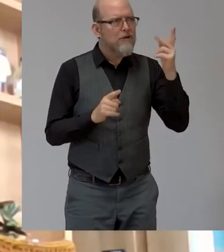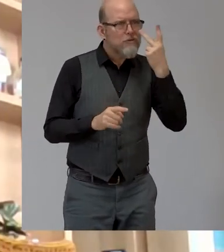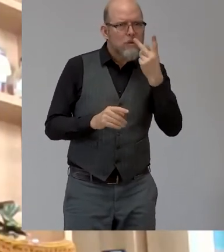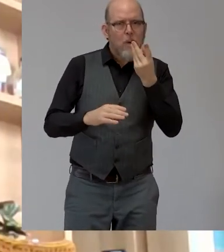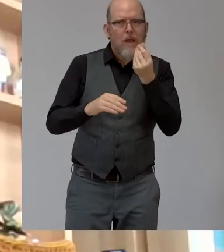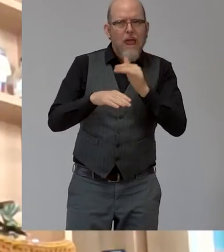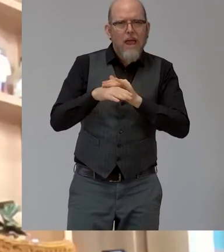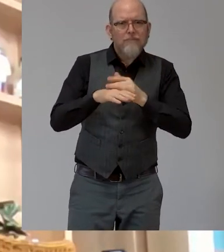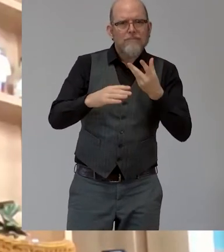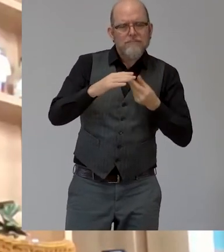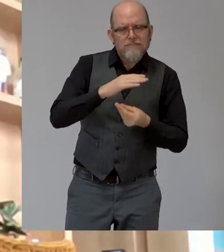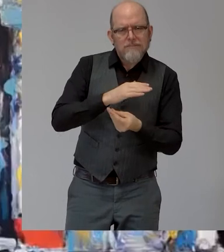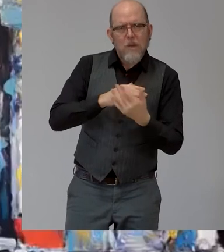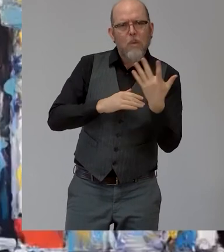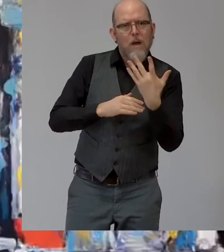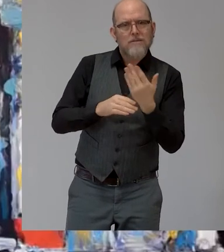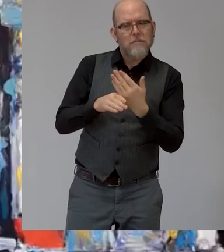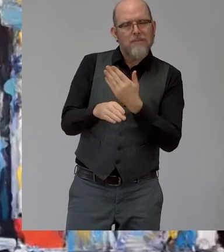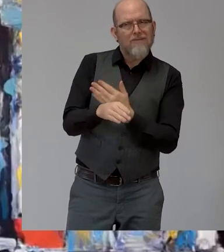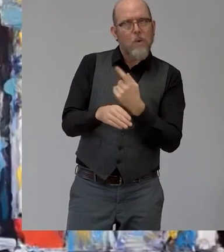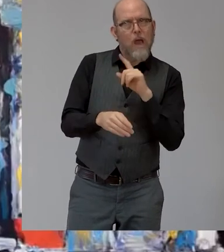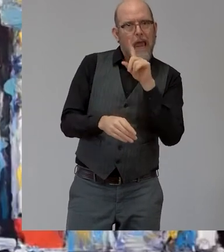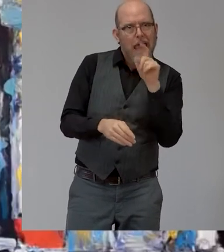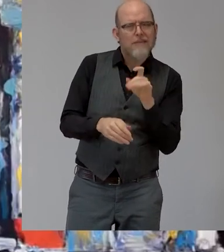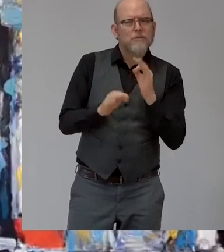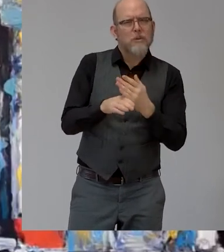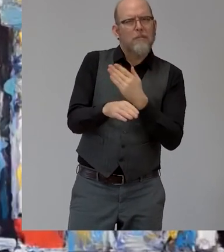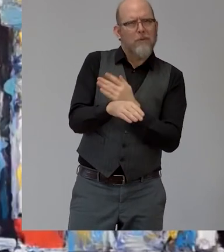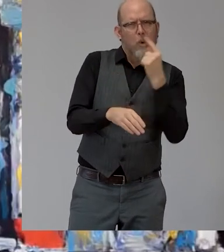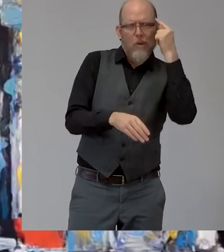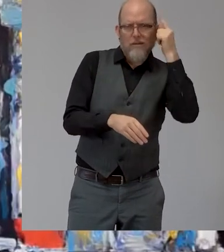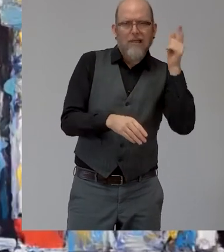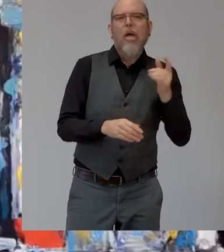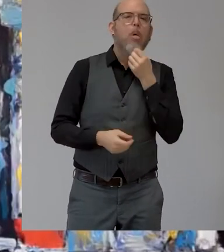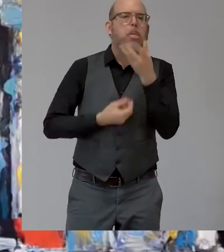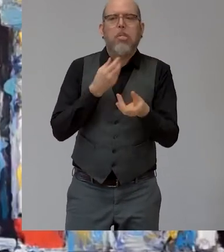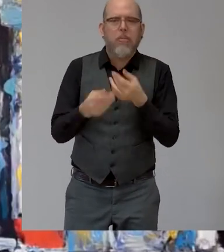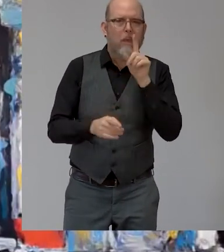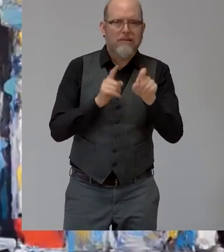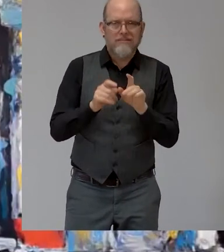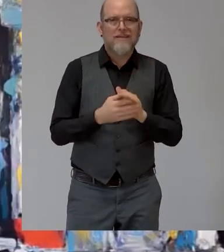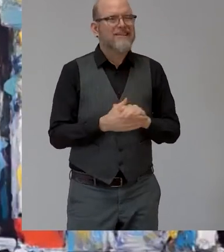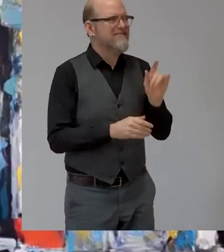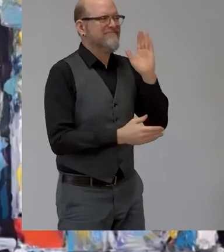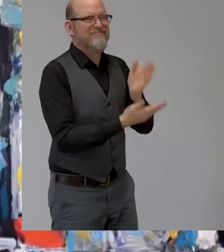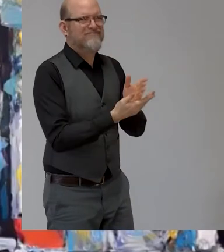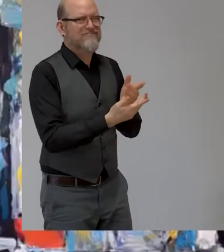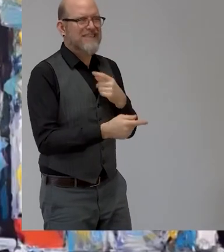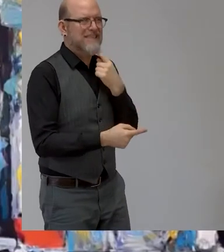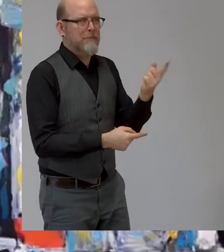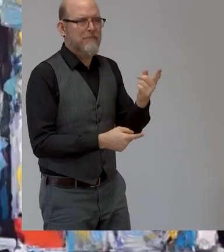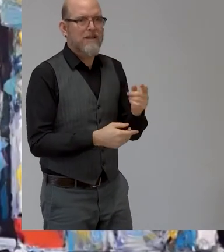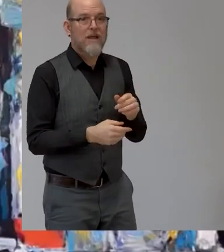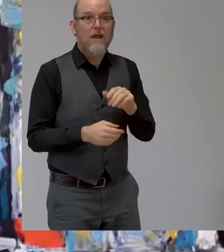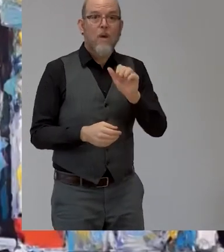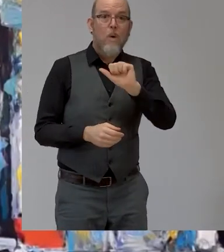totally agree totally agree now um i would like to invite our participants to our first experience